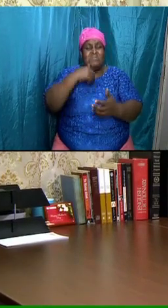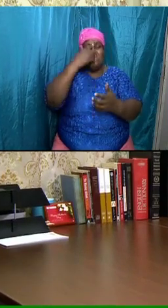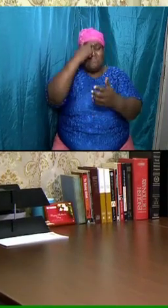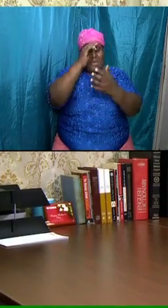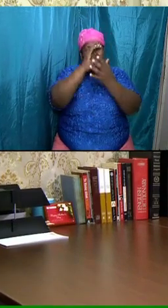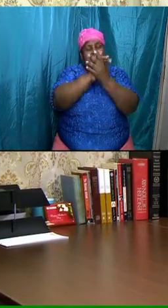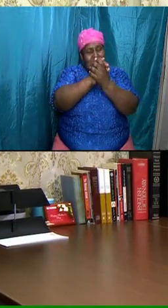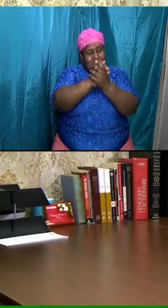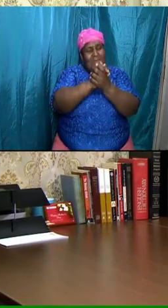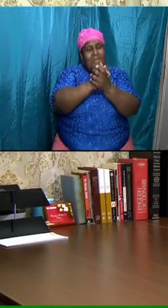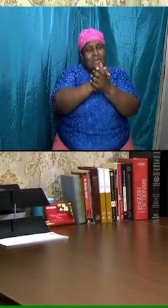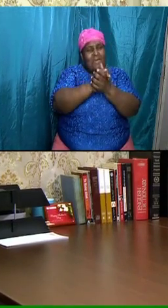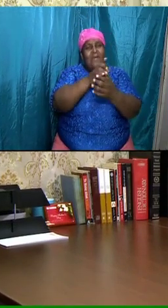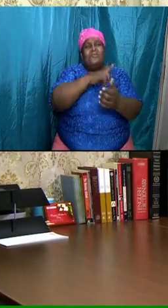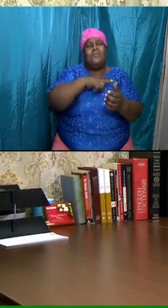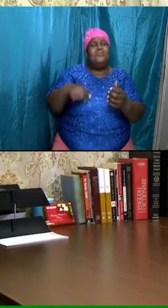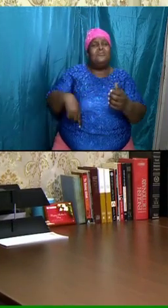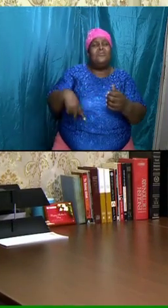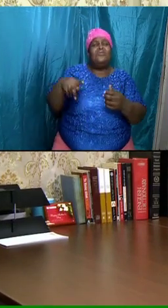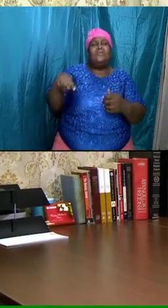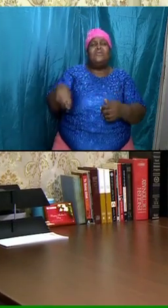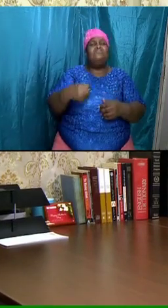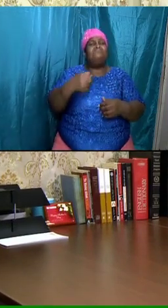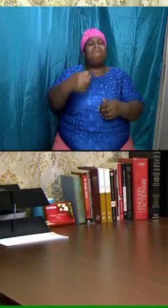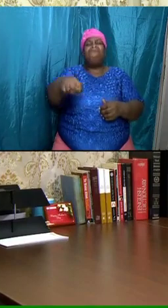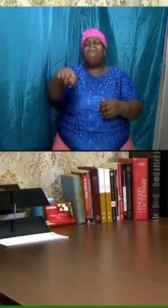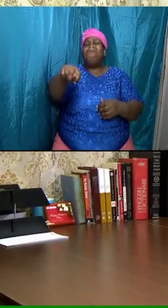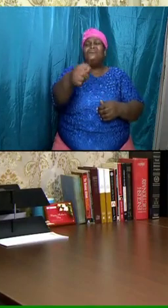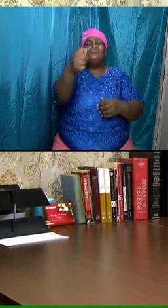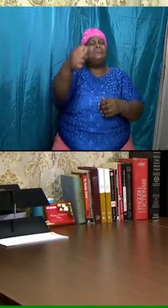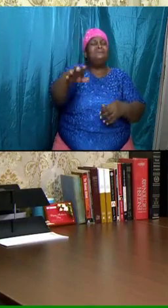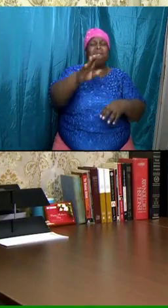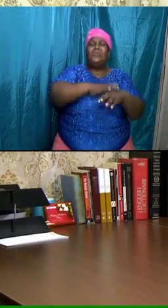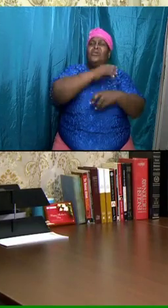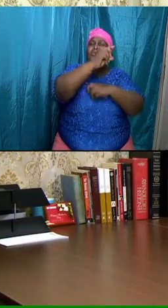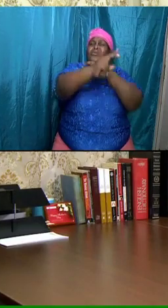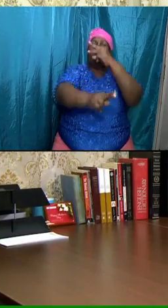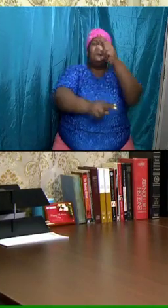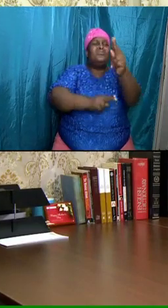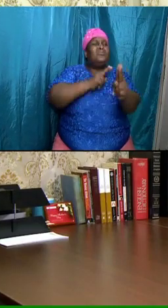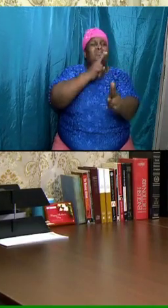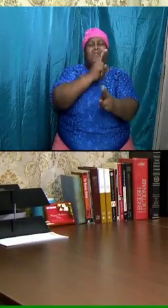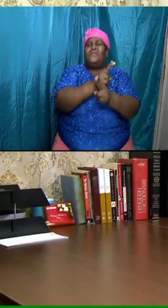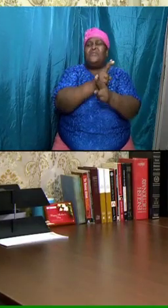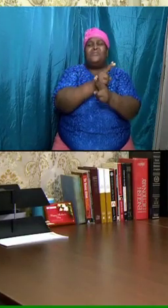us a tour of the universe and won't it be